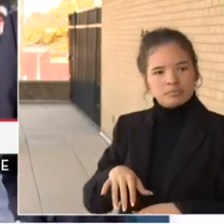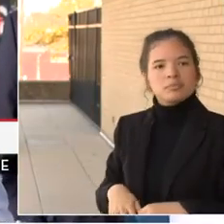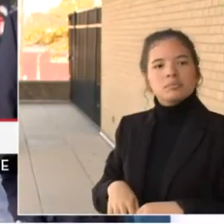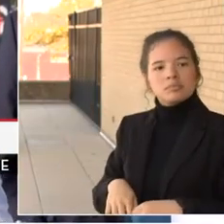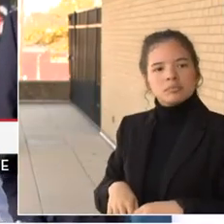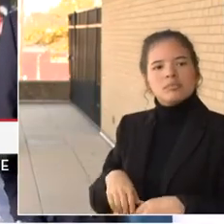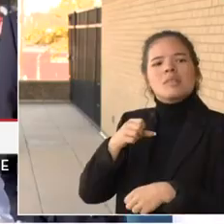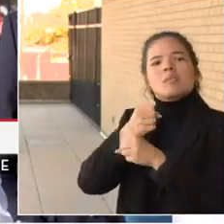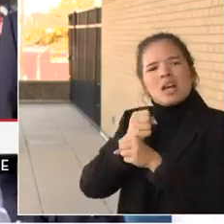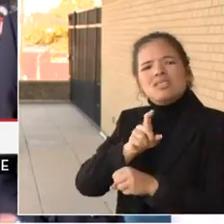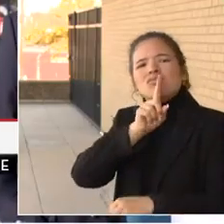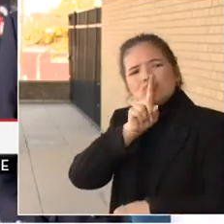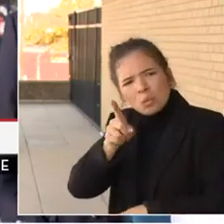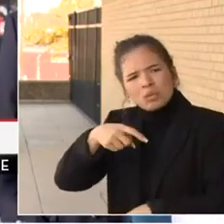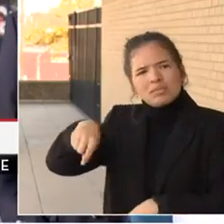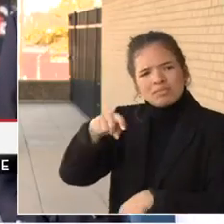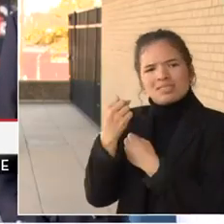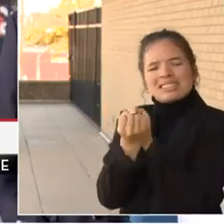safe holiday season.